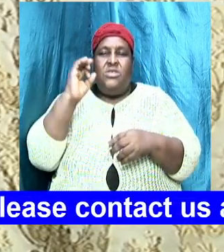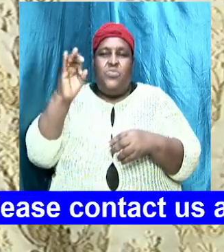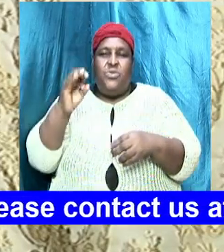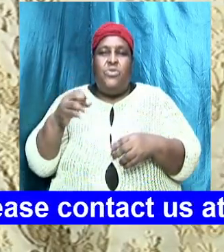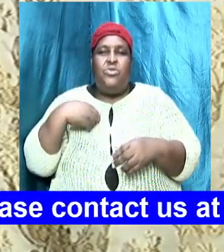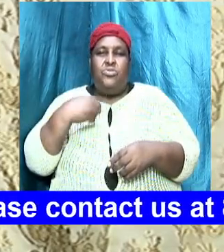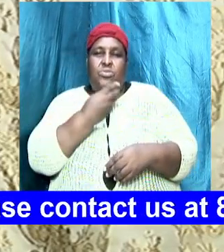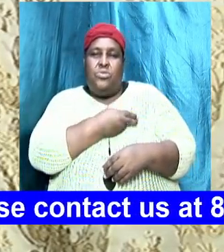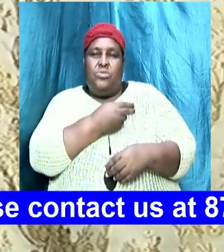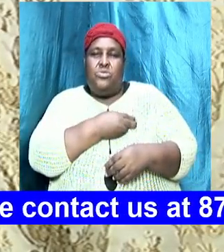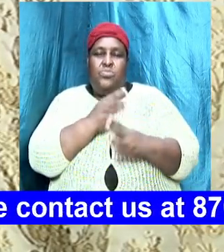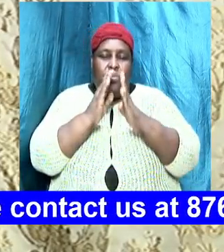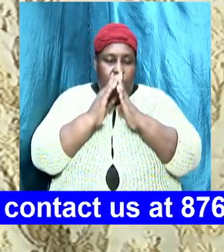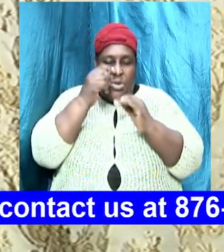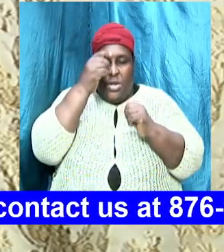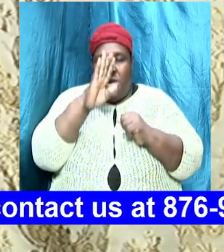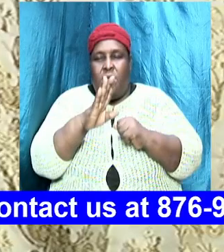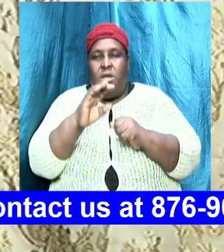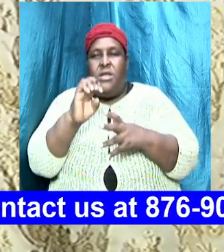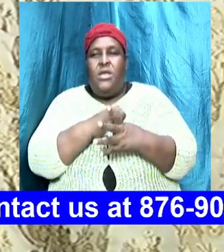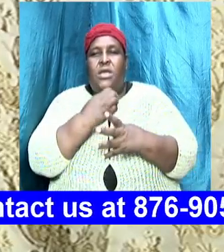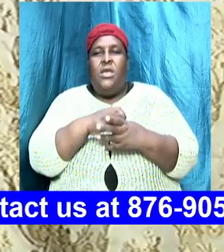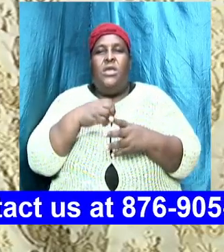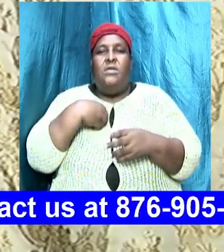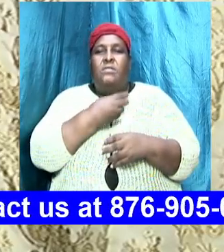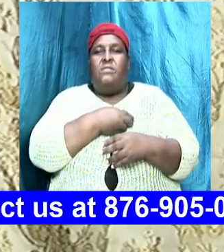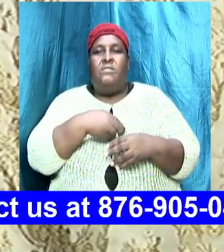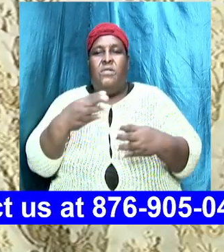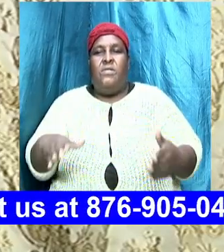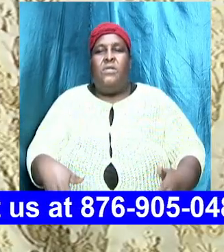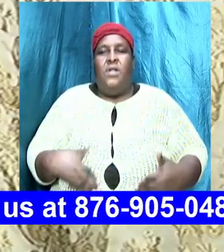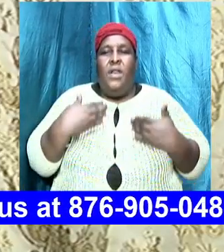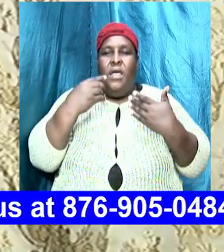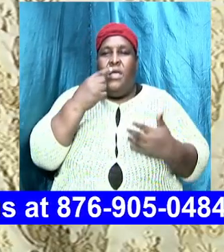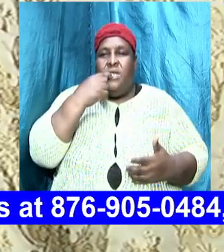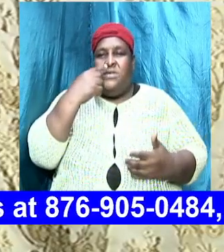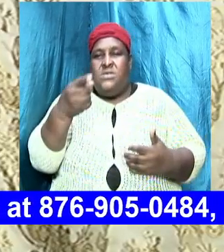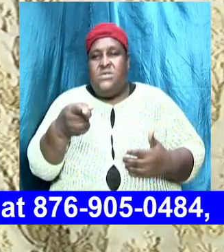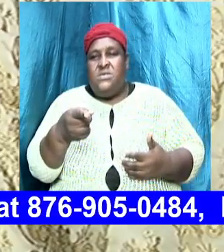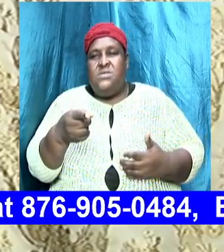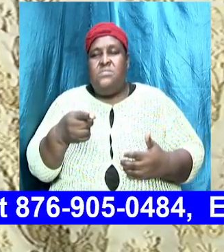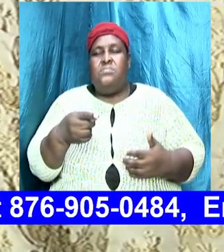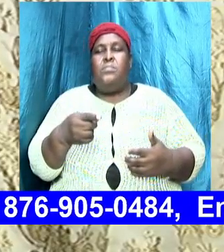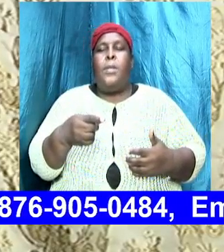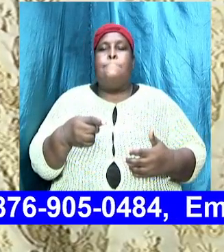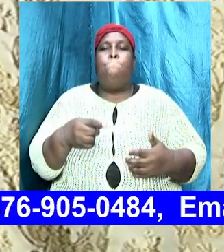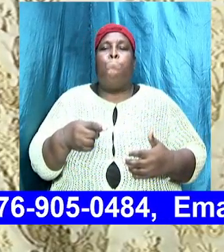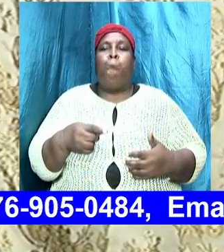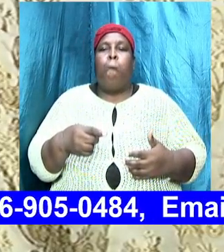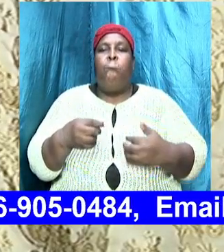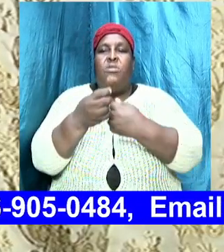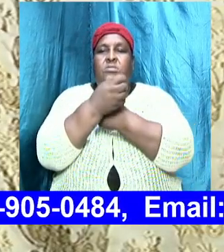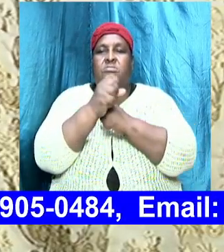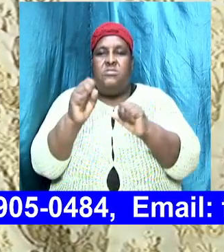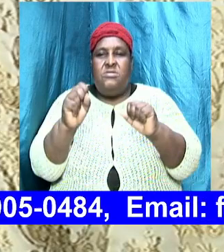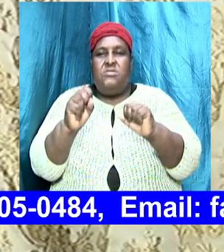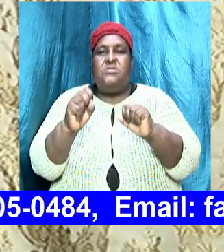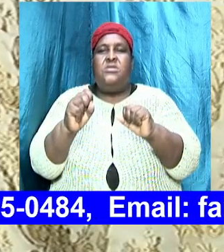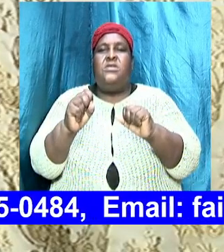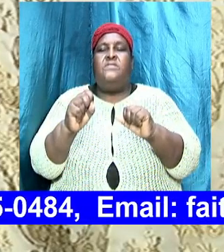pray mighty God that even our very life and our very speech hallelujah will say to others